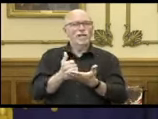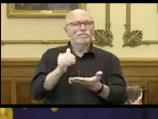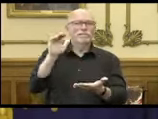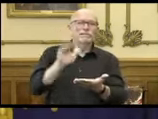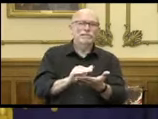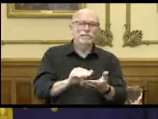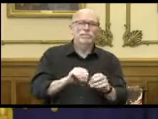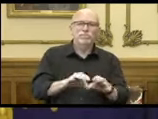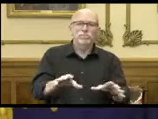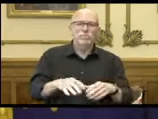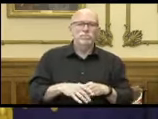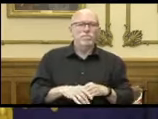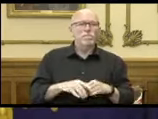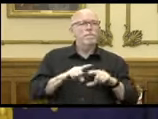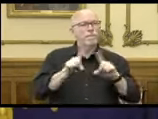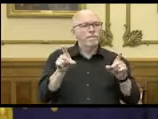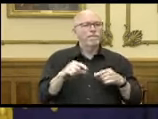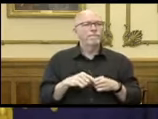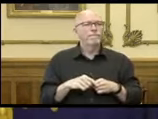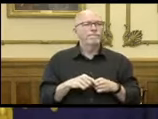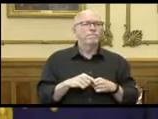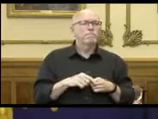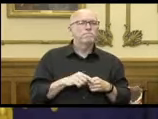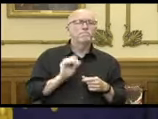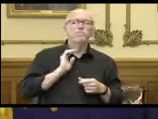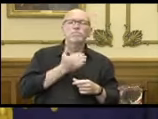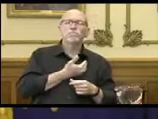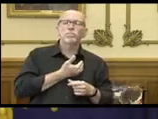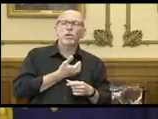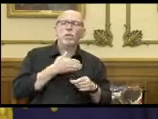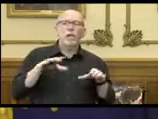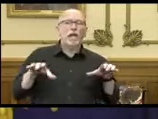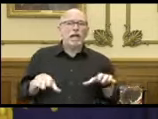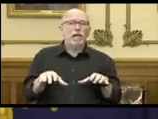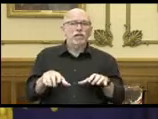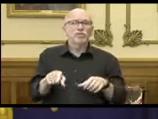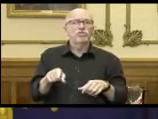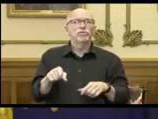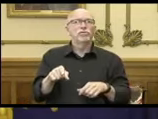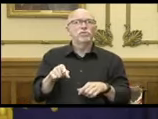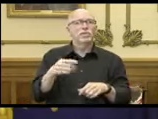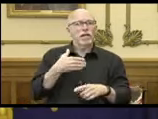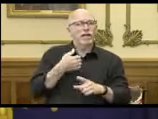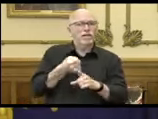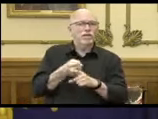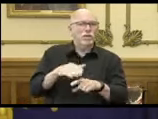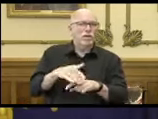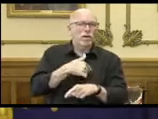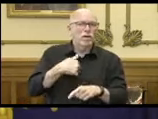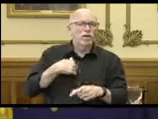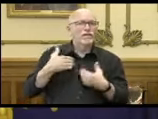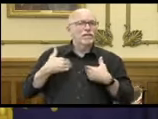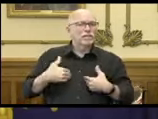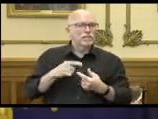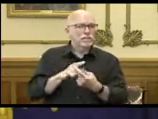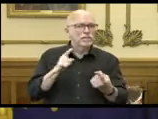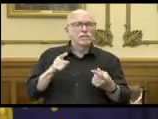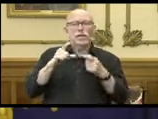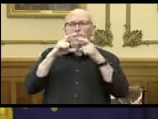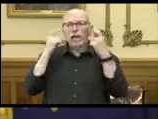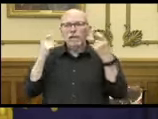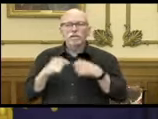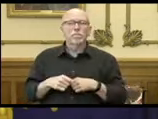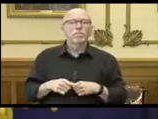curve. But our actions will also have an effect on that. So physical distancing, masking